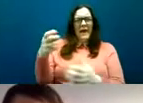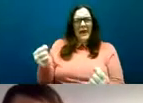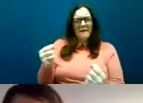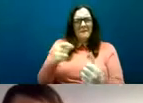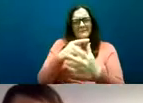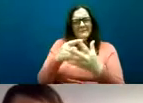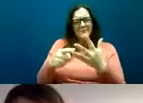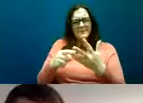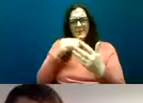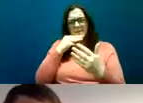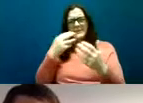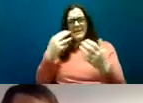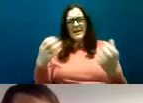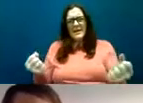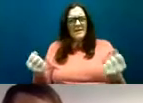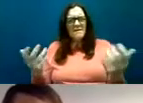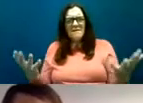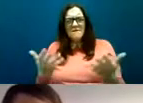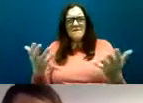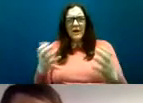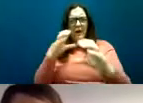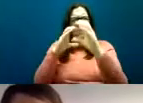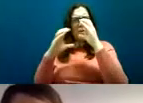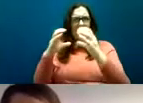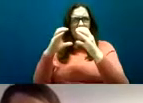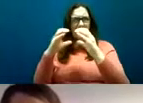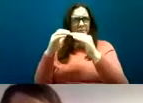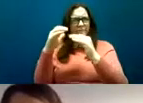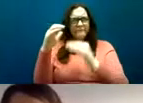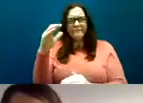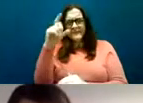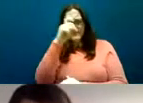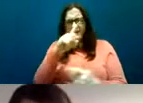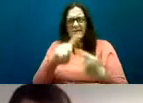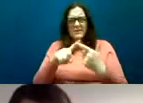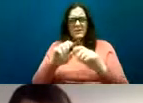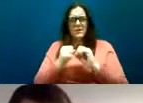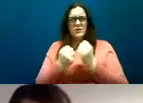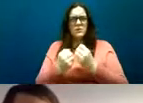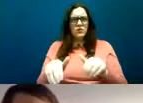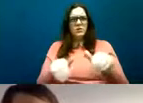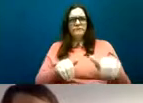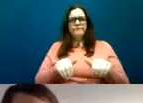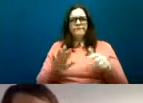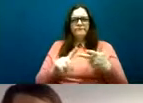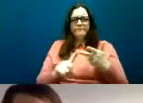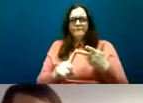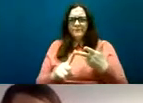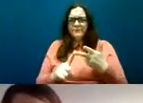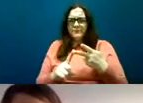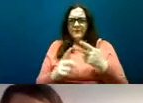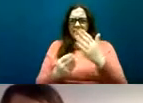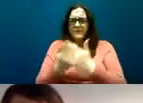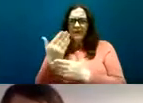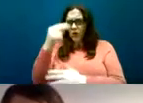in socialisation in developing understanding and maintaining relationships whether there was the